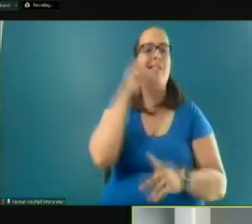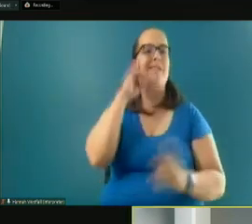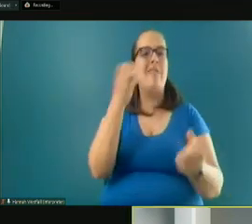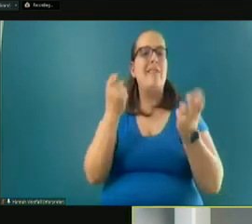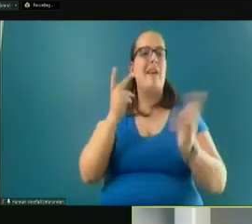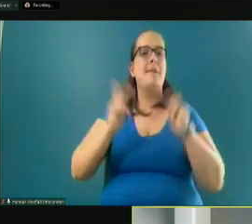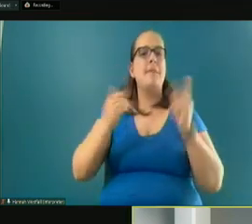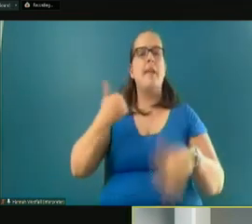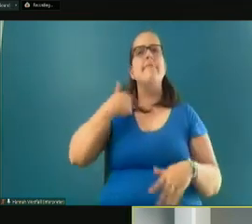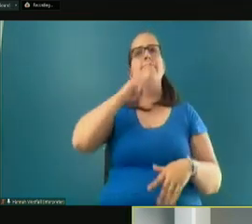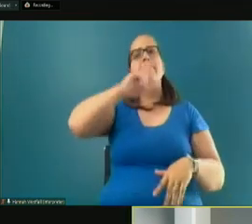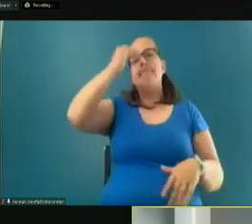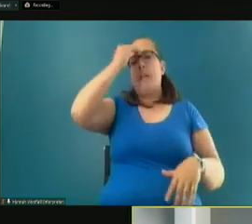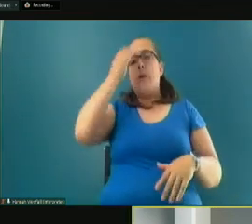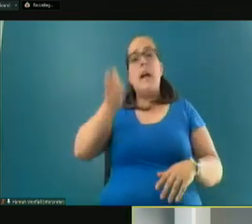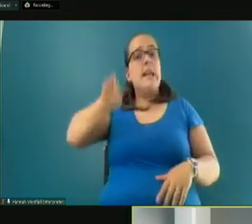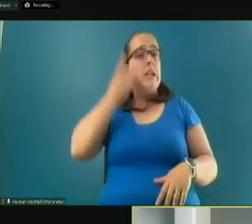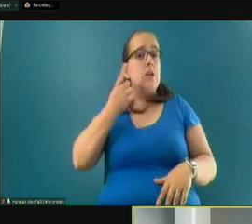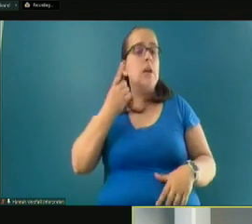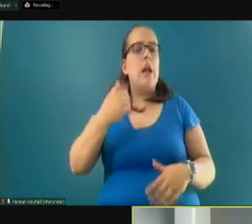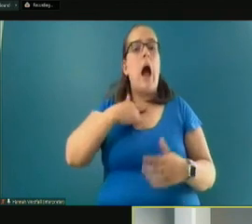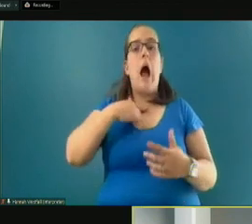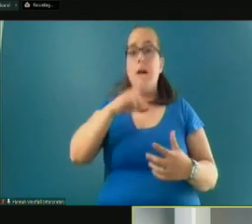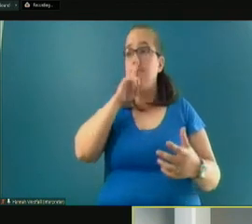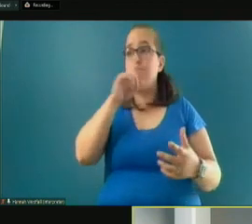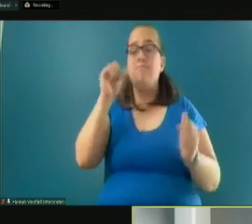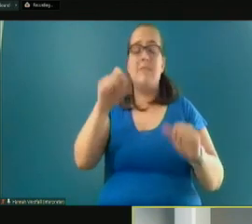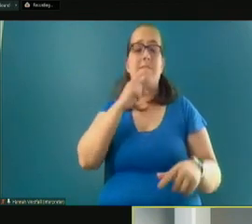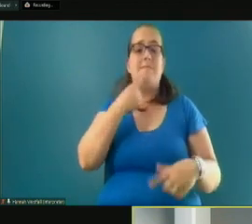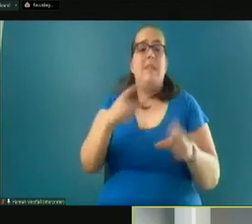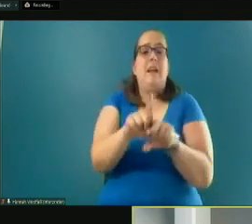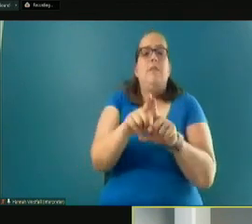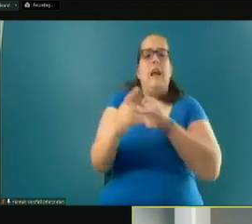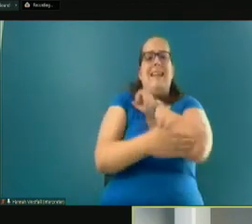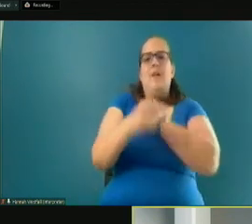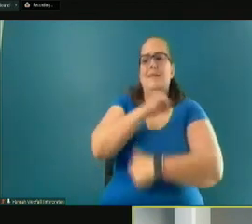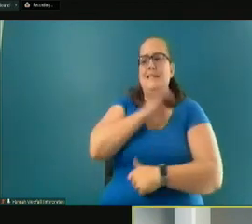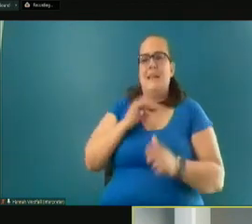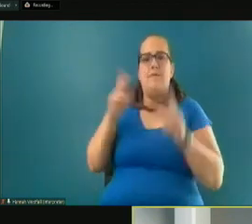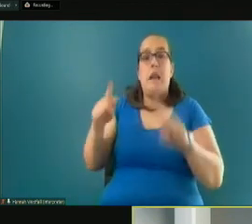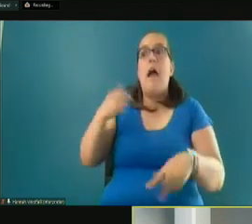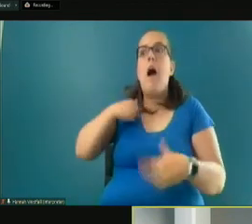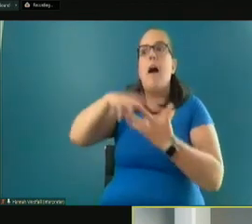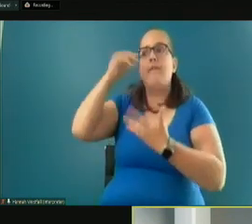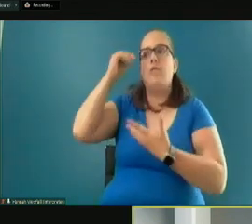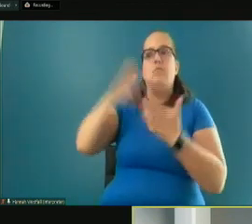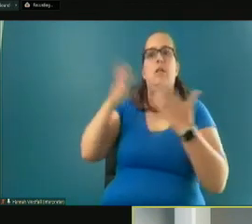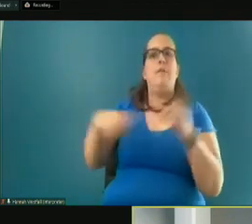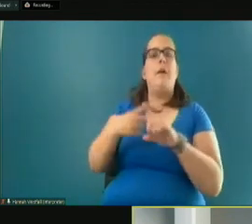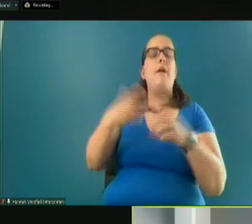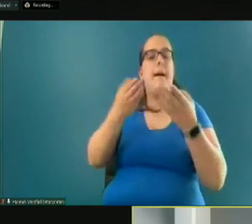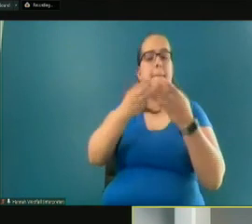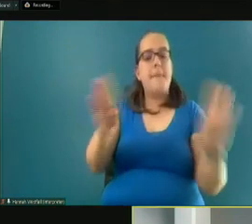have an awareness and an understanding. And I can certainly say, even as a county staff person, I've learned a lot about our public health and mental health